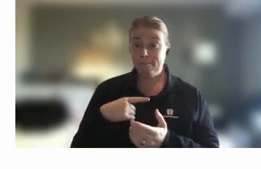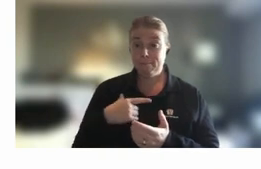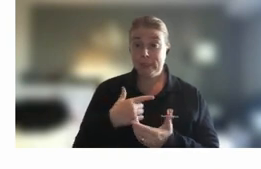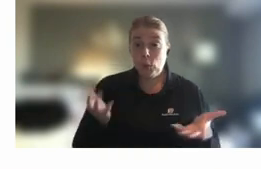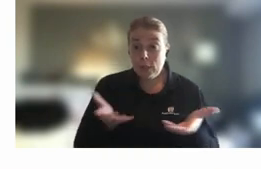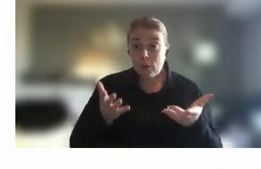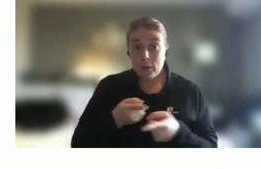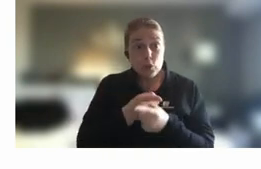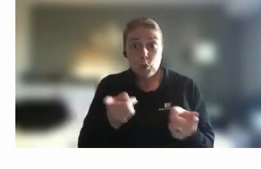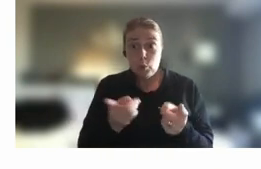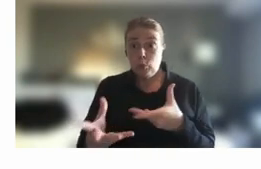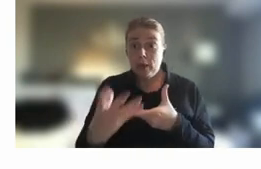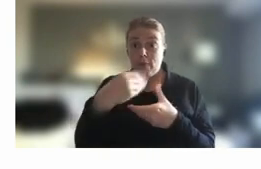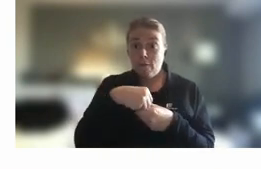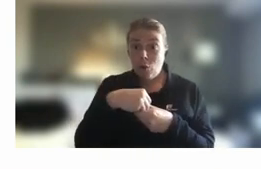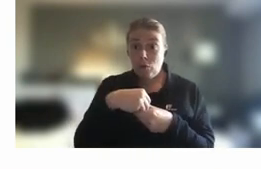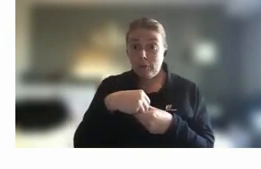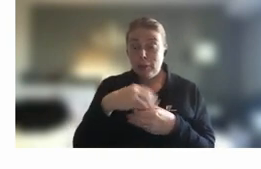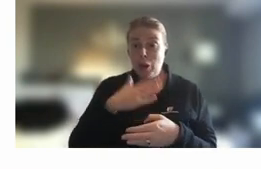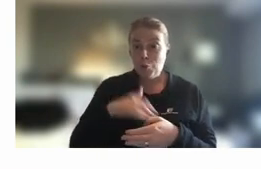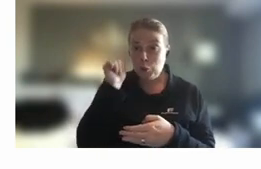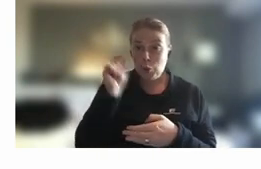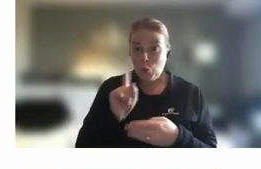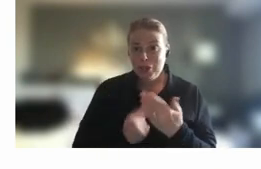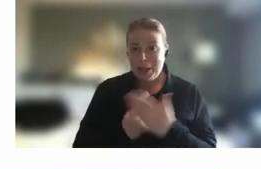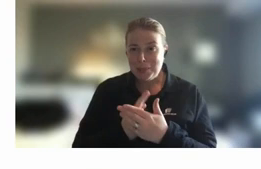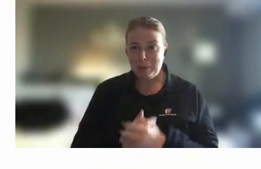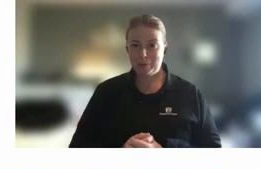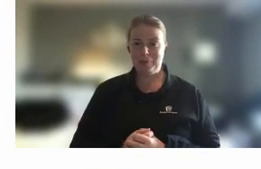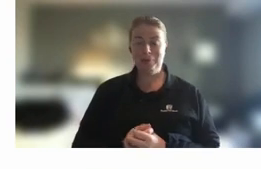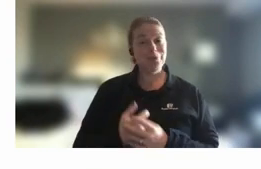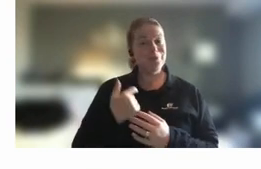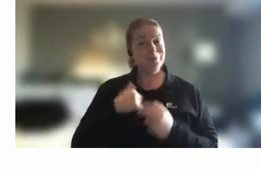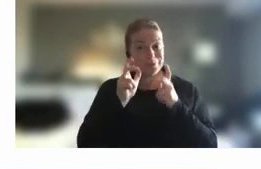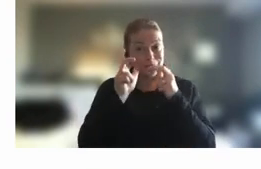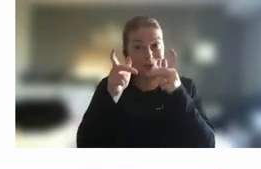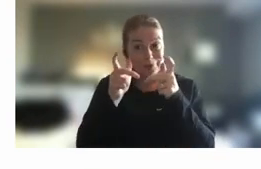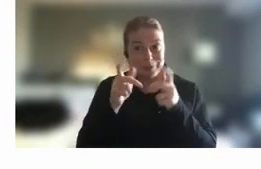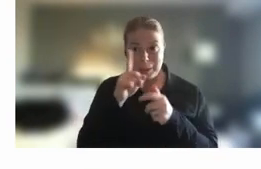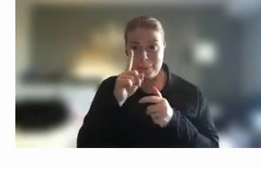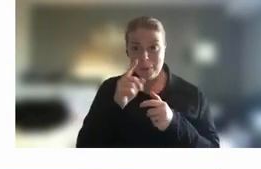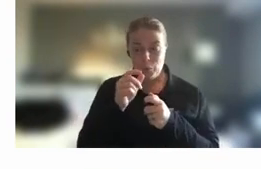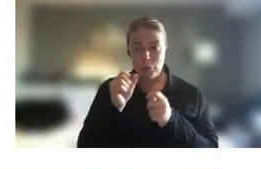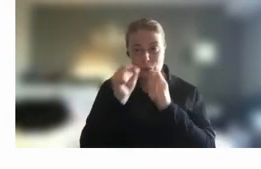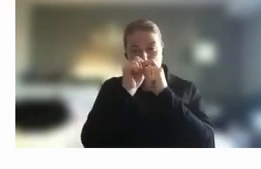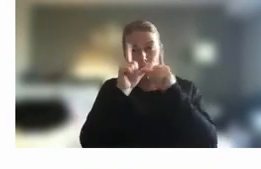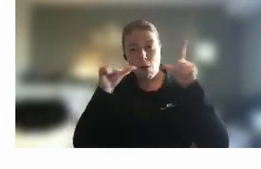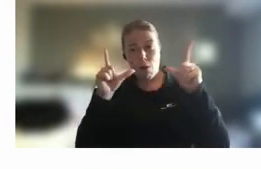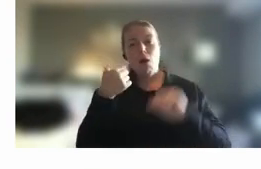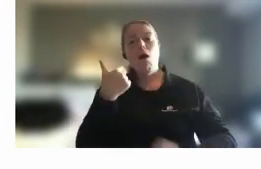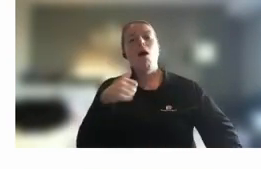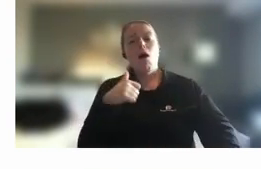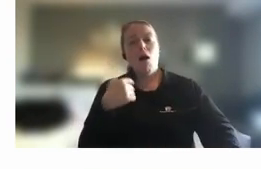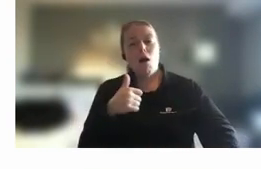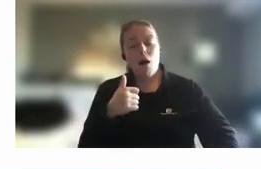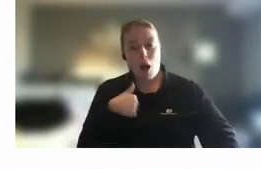and we're encouraging people to stay connected so uh very very keen for people to have a good picture of this but also conscious that there's